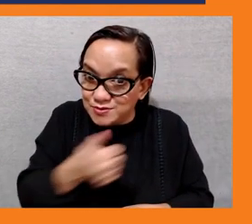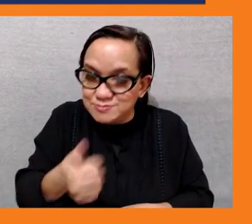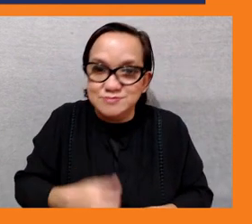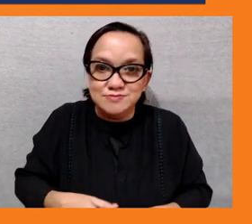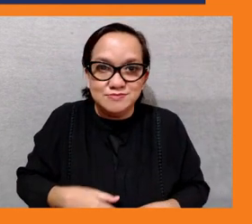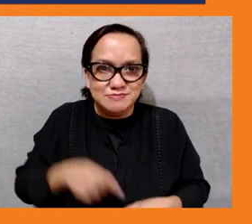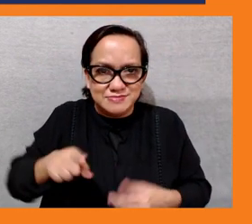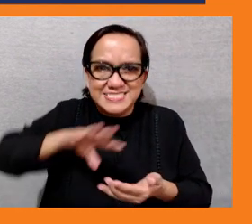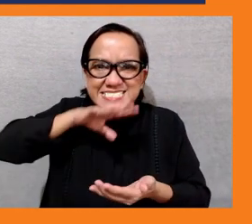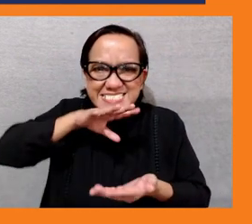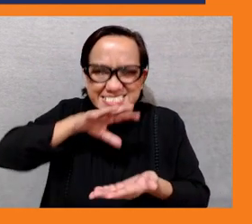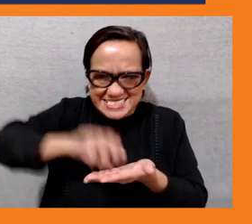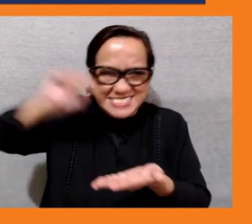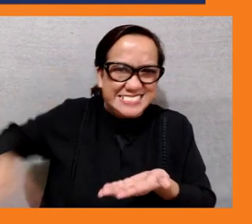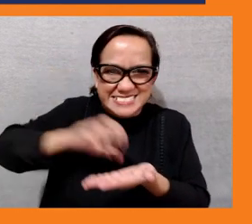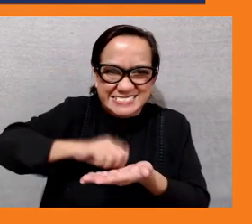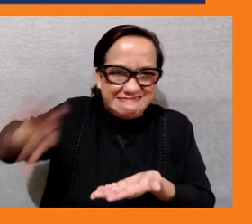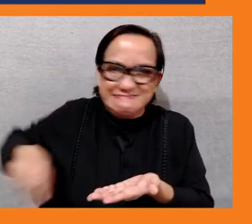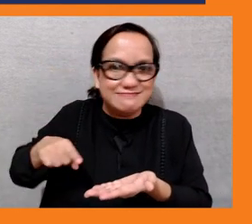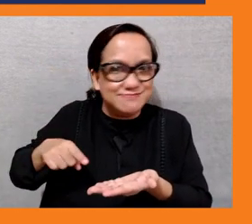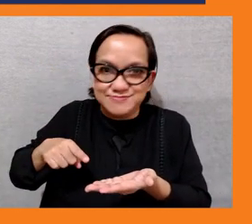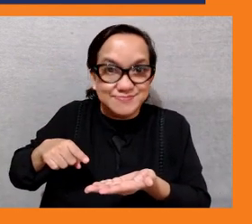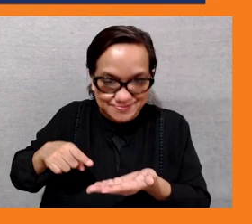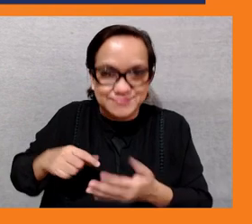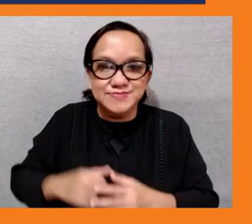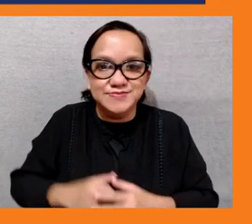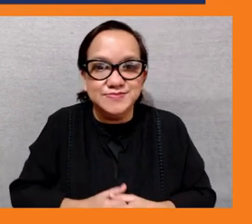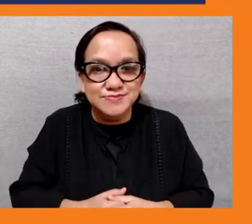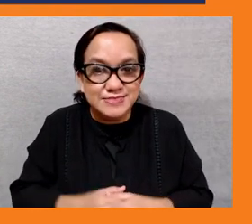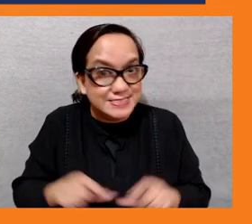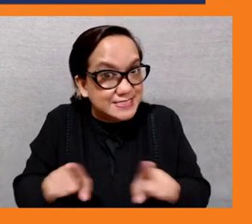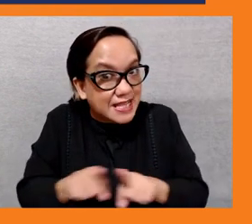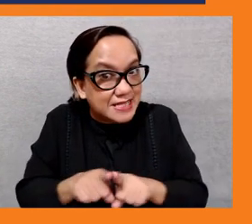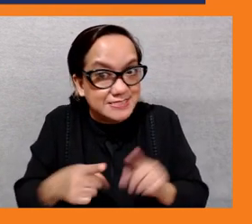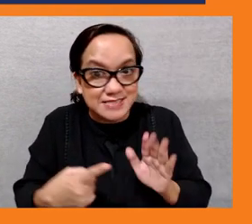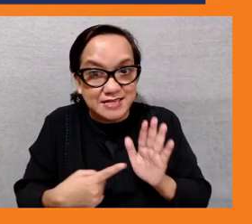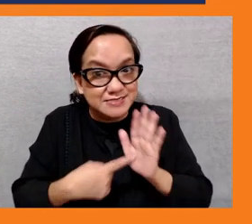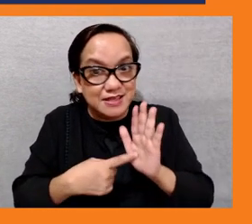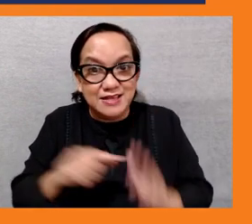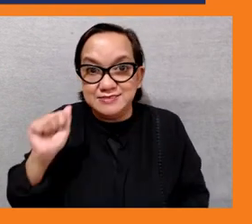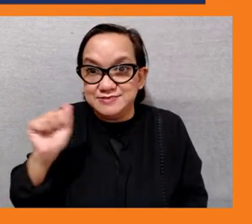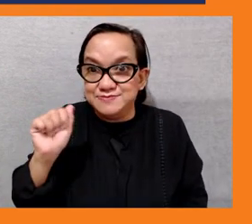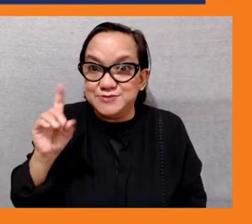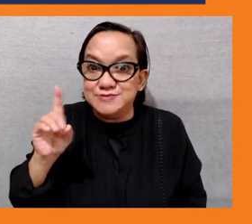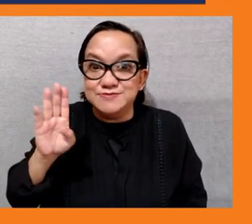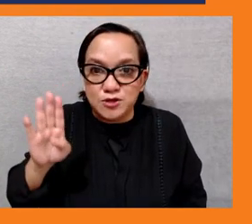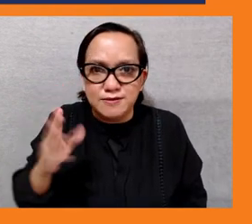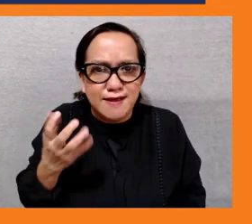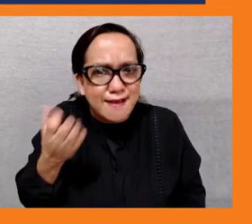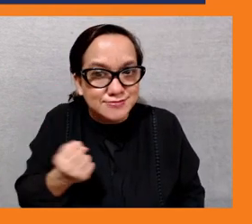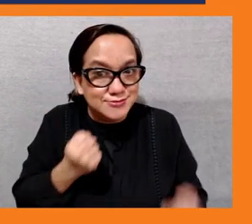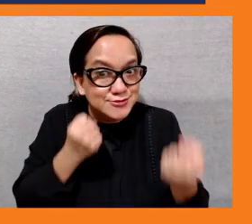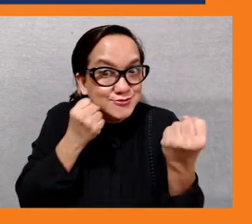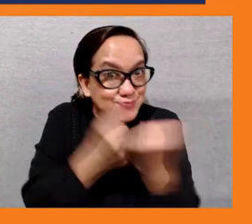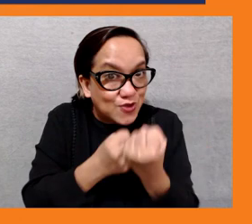see for example how adb strong support in some of those sectors like education and health